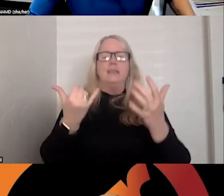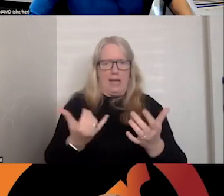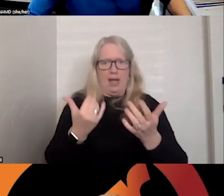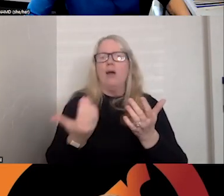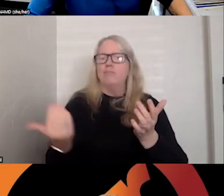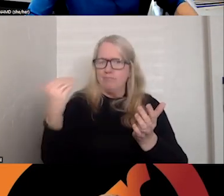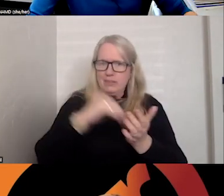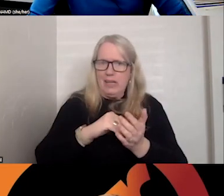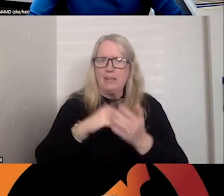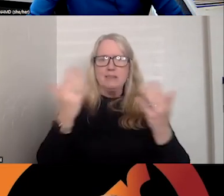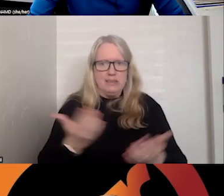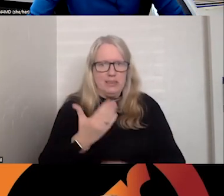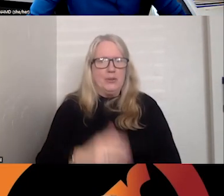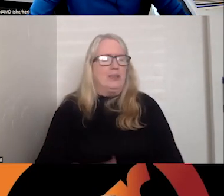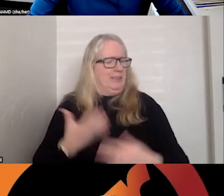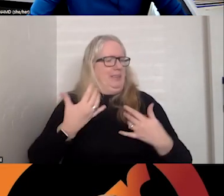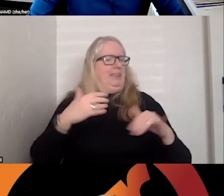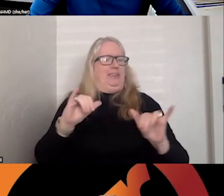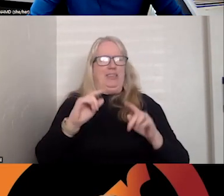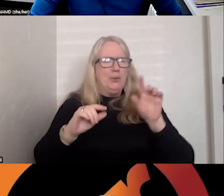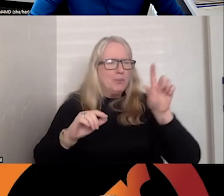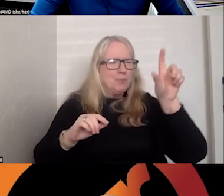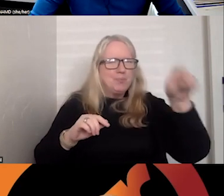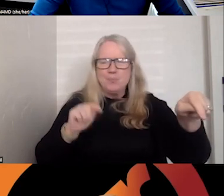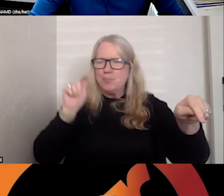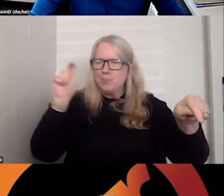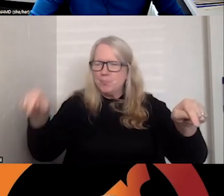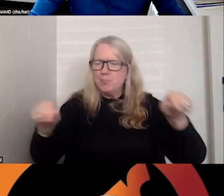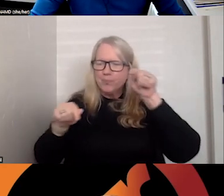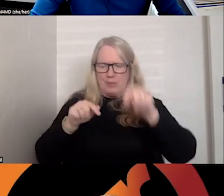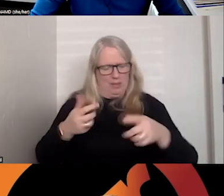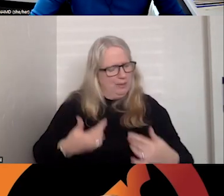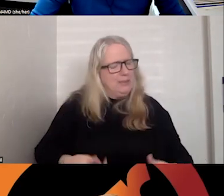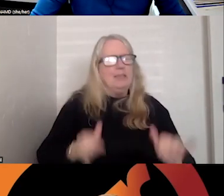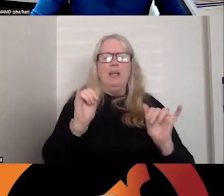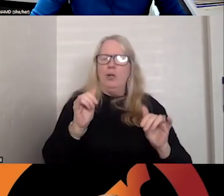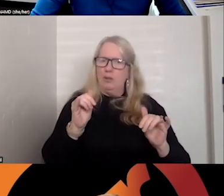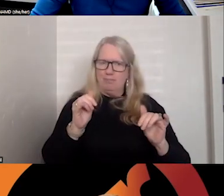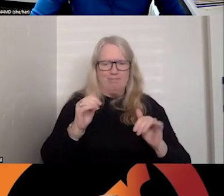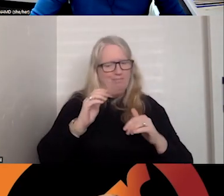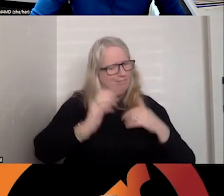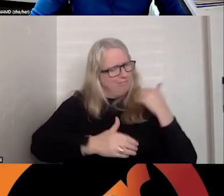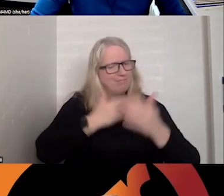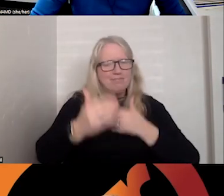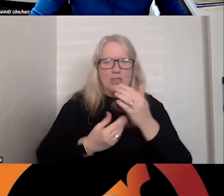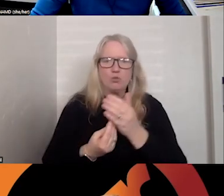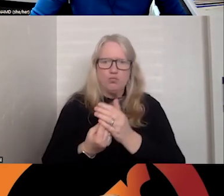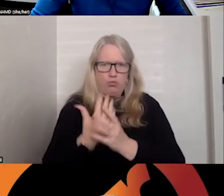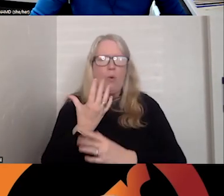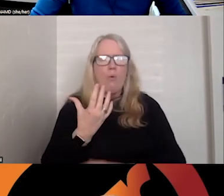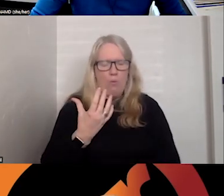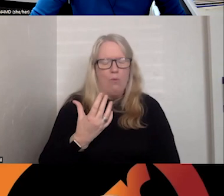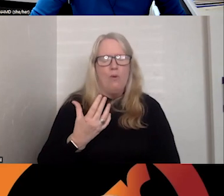again, but still only in pocket. So we've still, we've still got quite a way to go before we actually